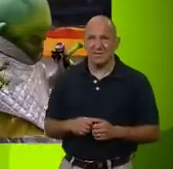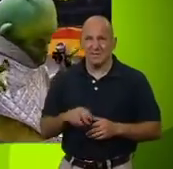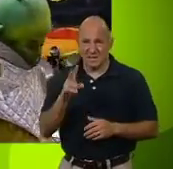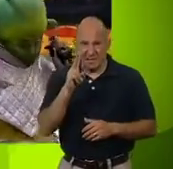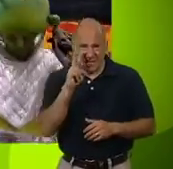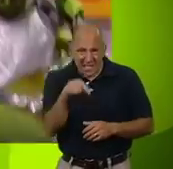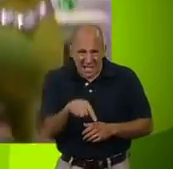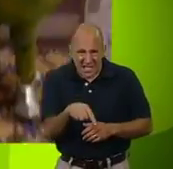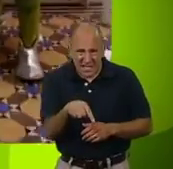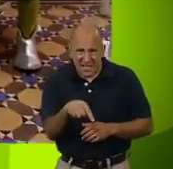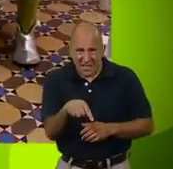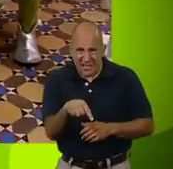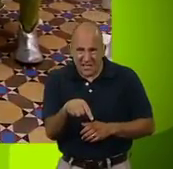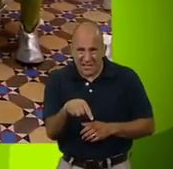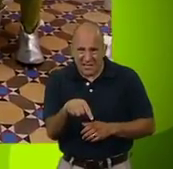Have you seen this?